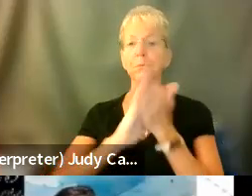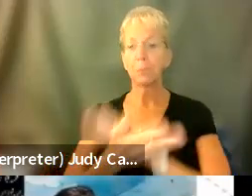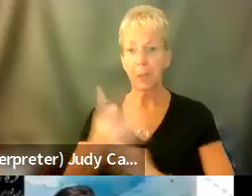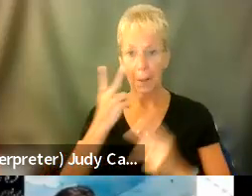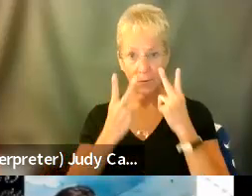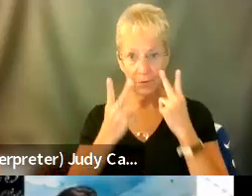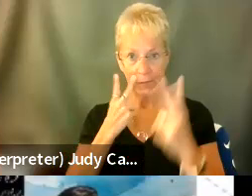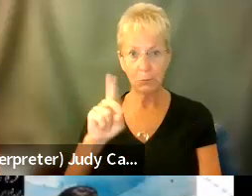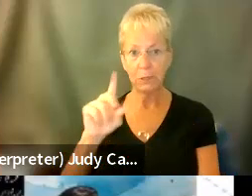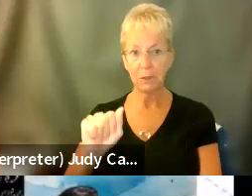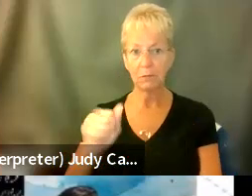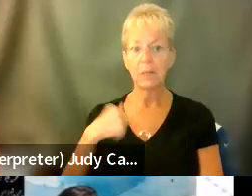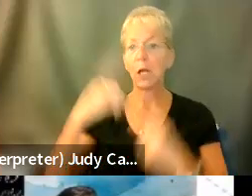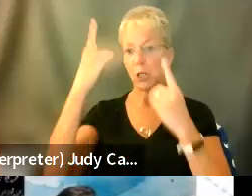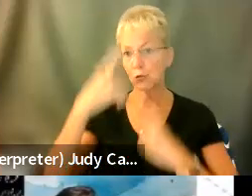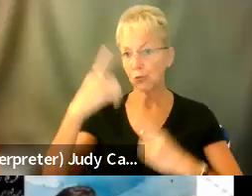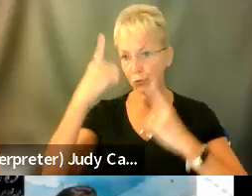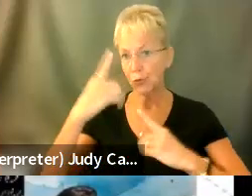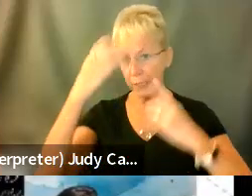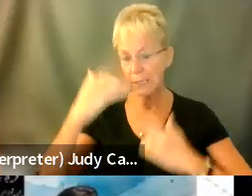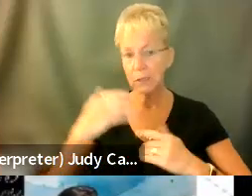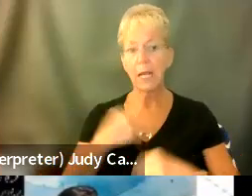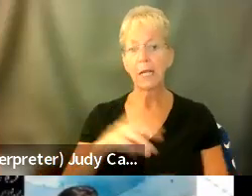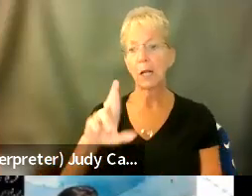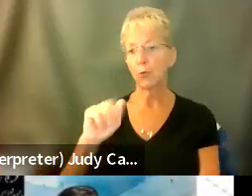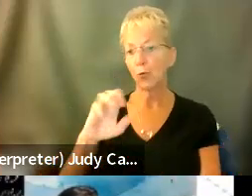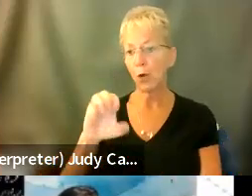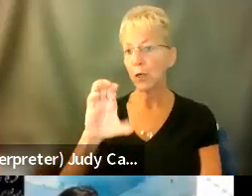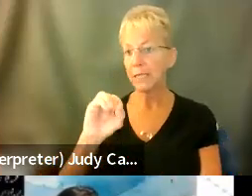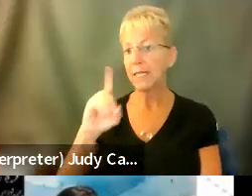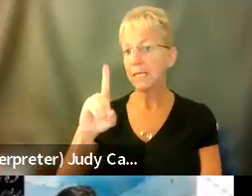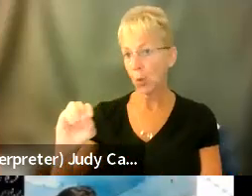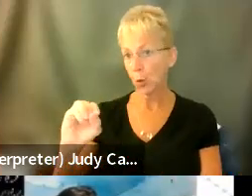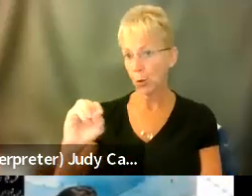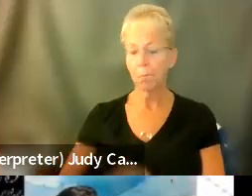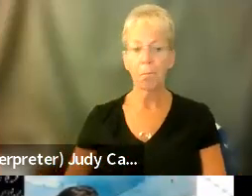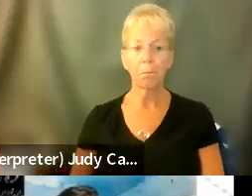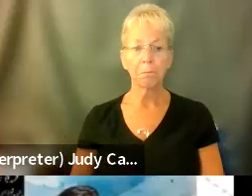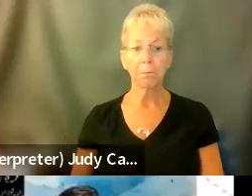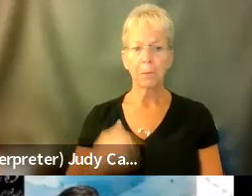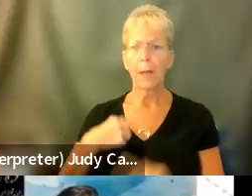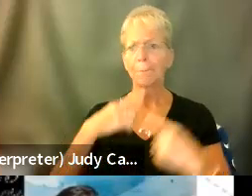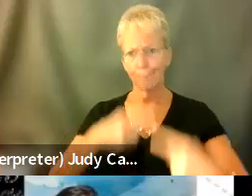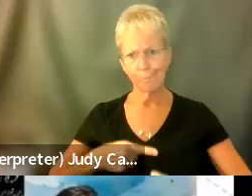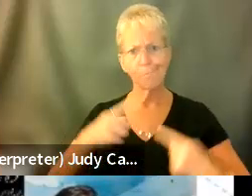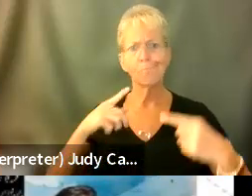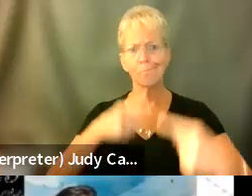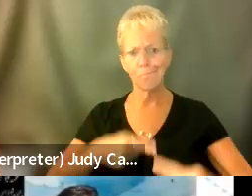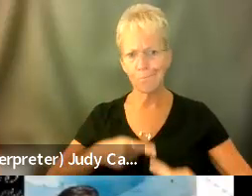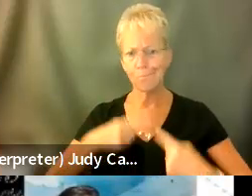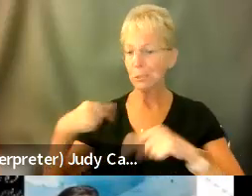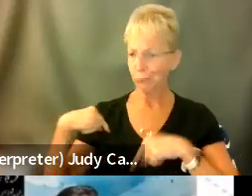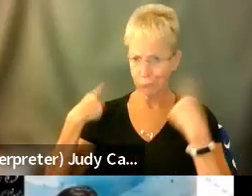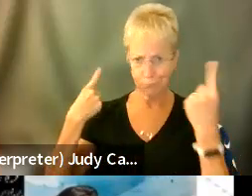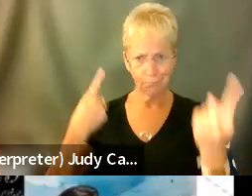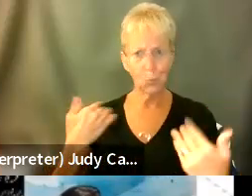I have chronic illnesses and rare disorders. So it's been quite a battle and quite a journey